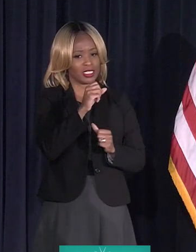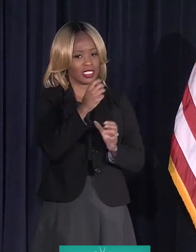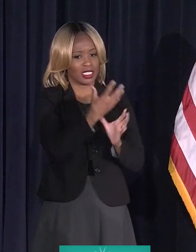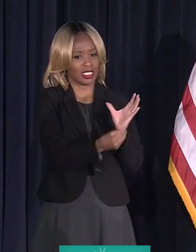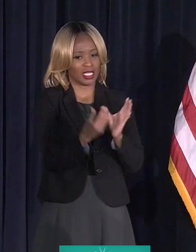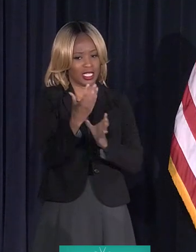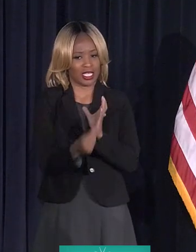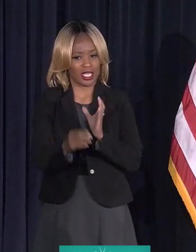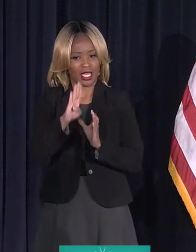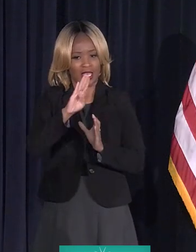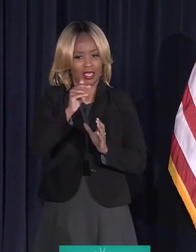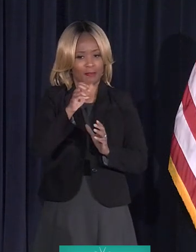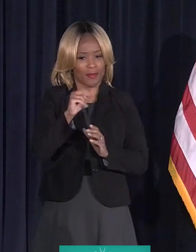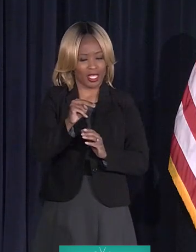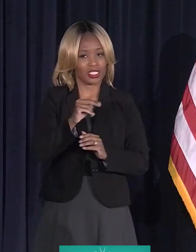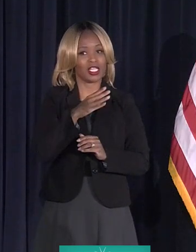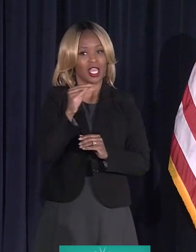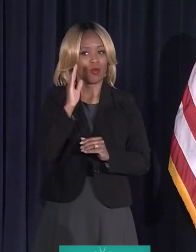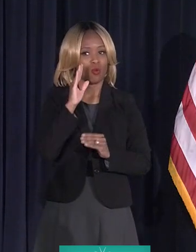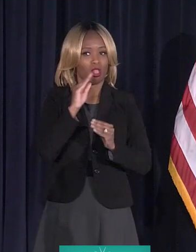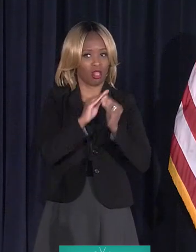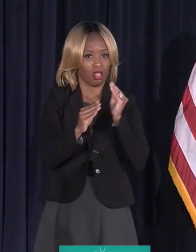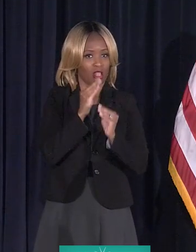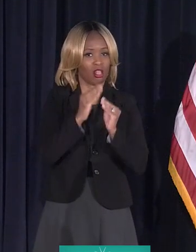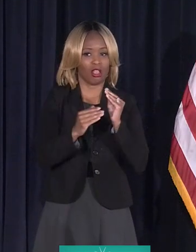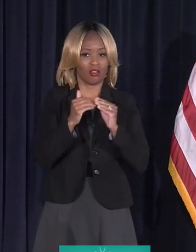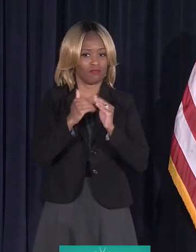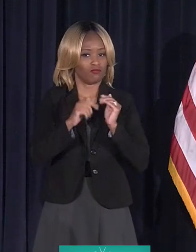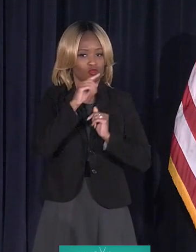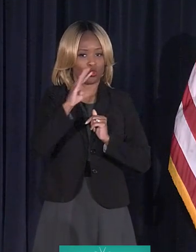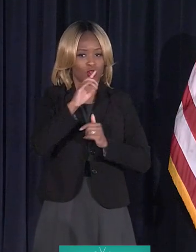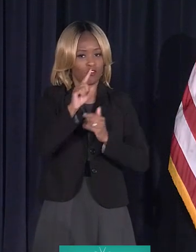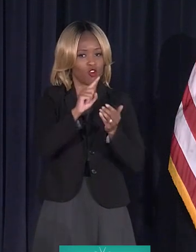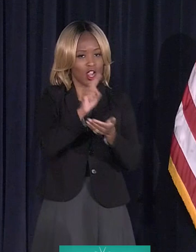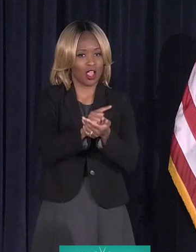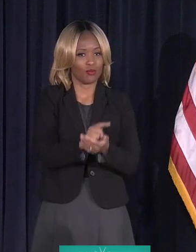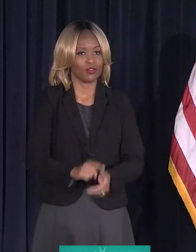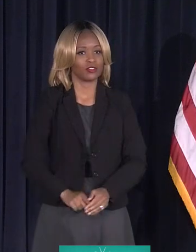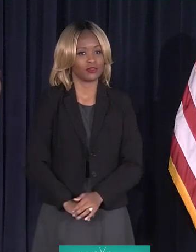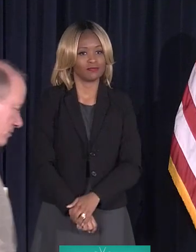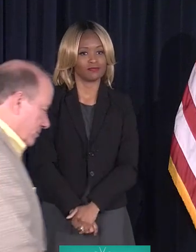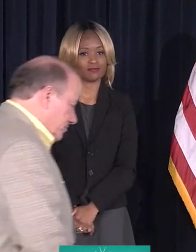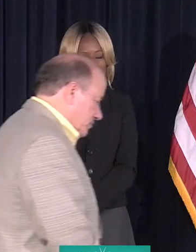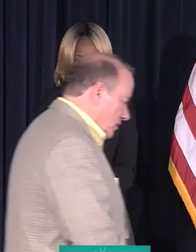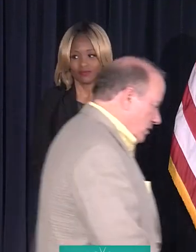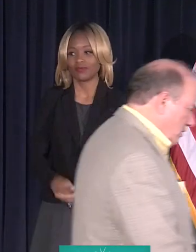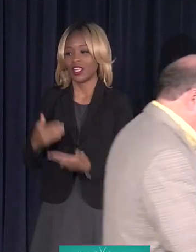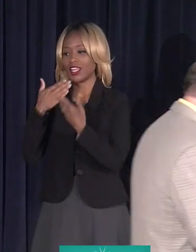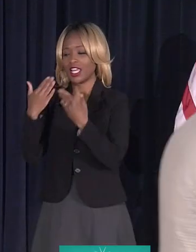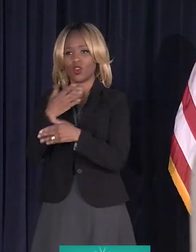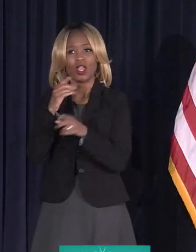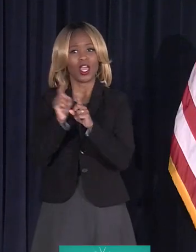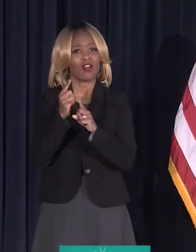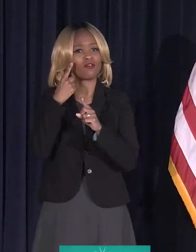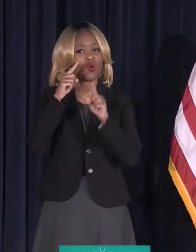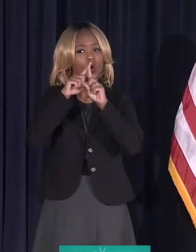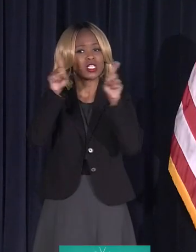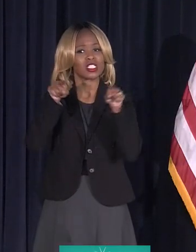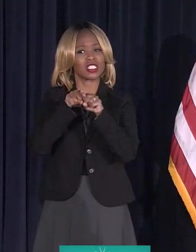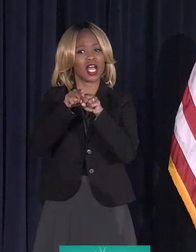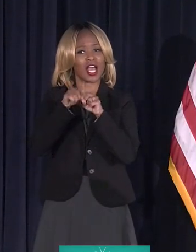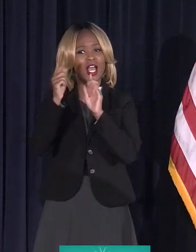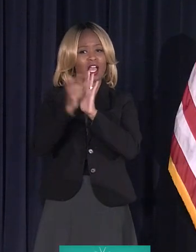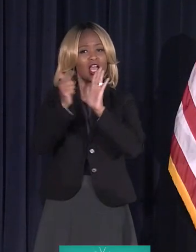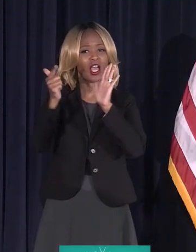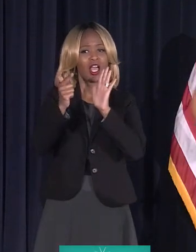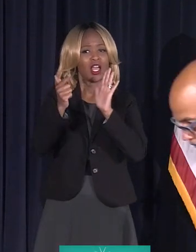are, and we will get them repaired within 24 hours. Appreciate it. And then as far as the signs, the illegal